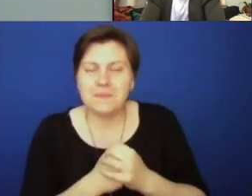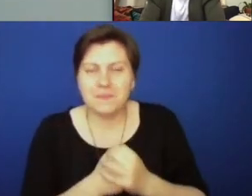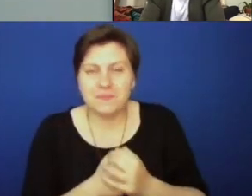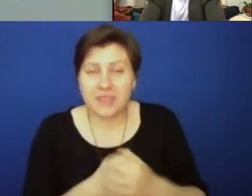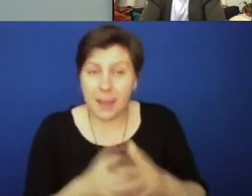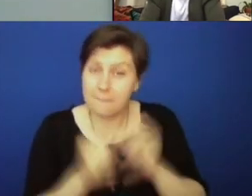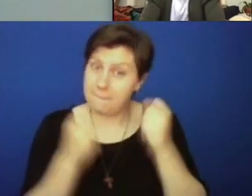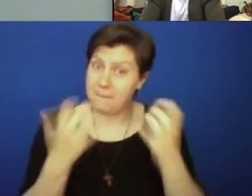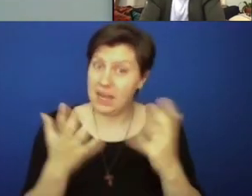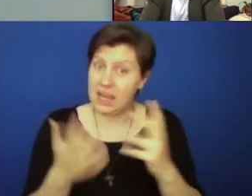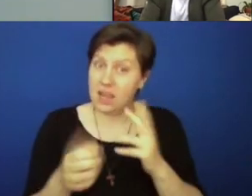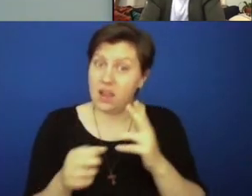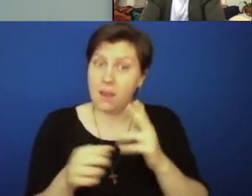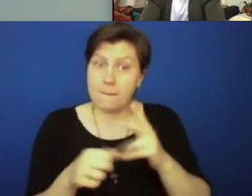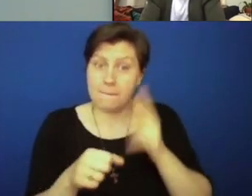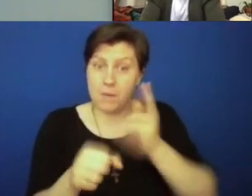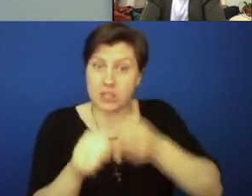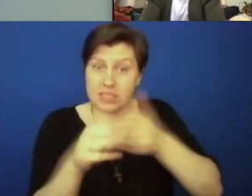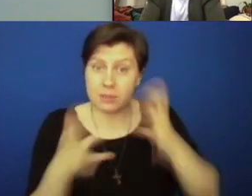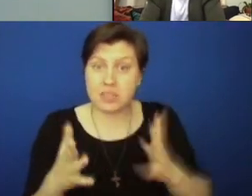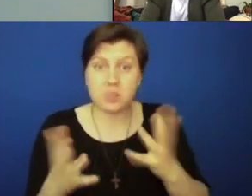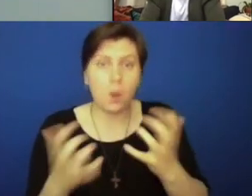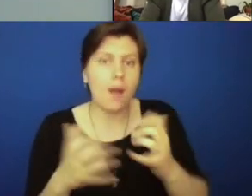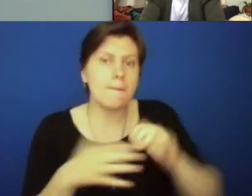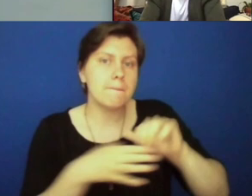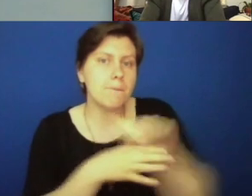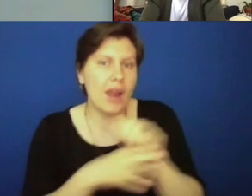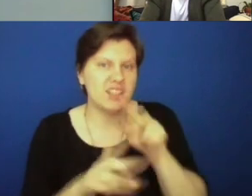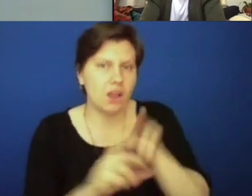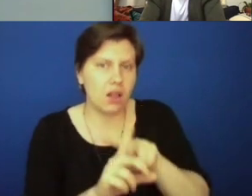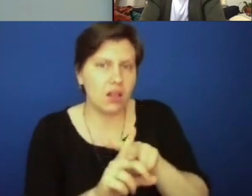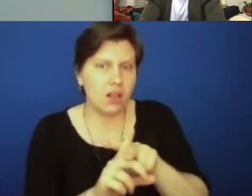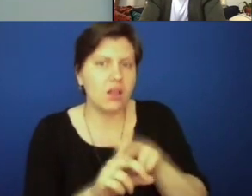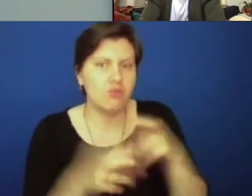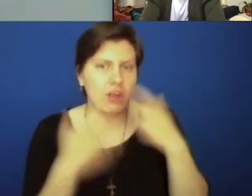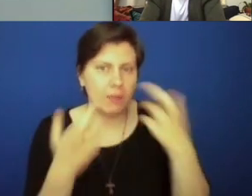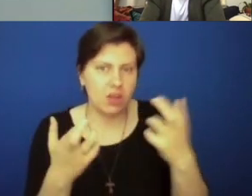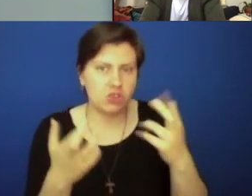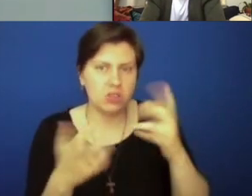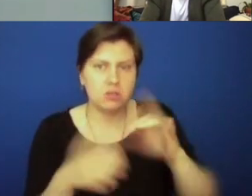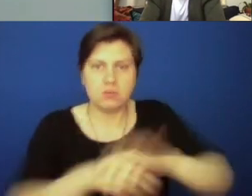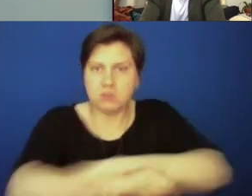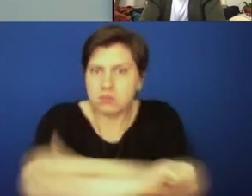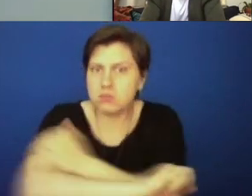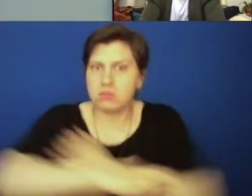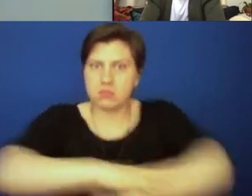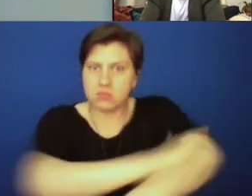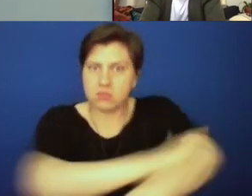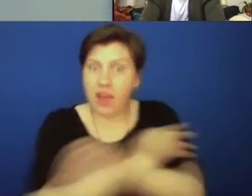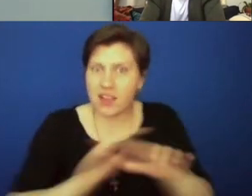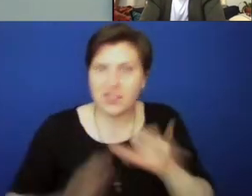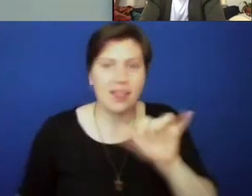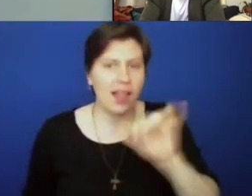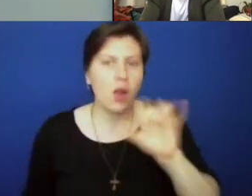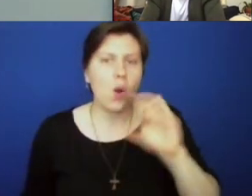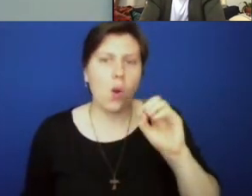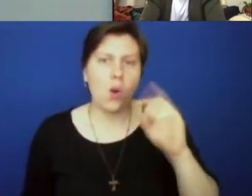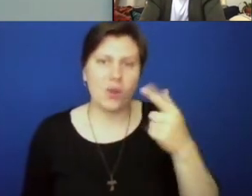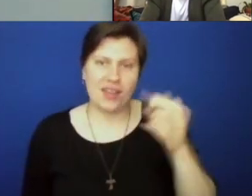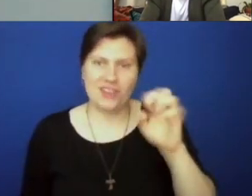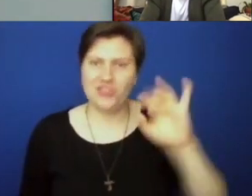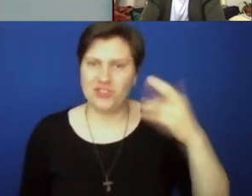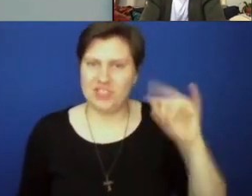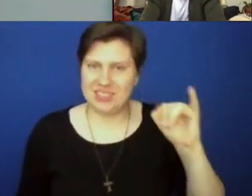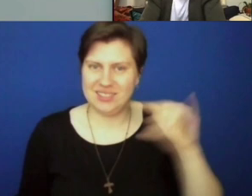participants are moving to some practical recommendations. I think there's a focus on doing that work, to acting, Ogechi, like you said.